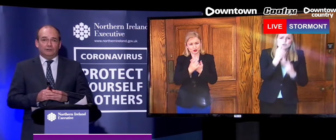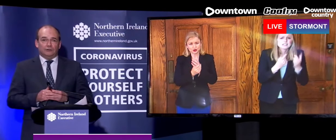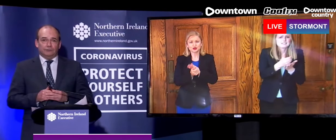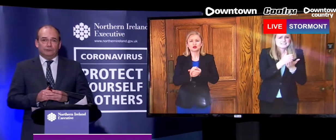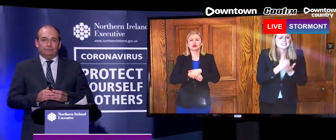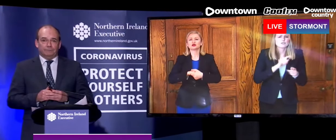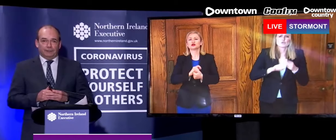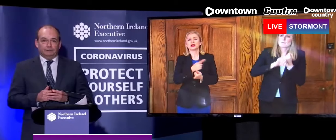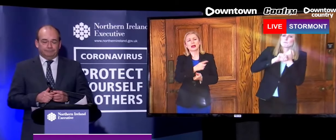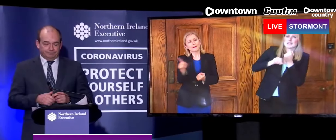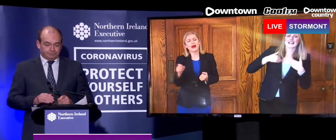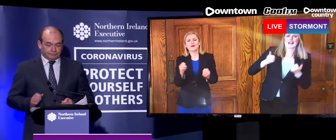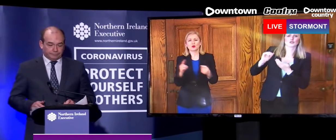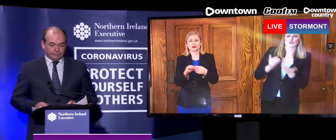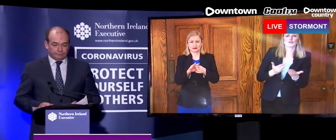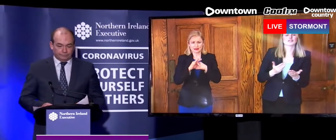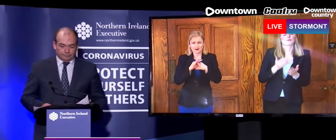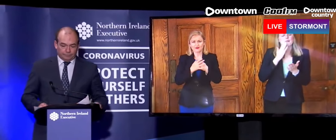our health service. Thank you.